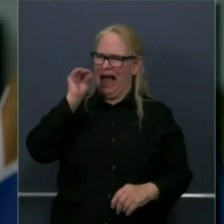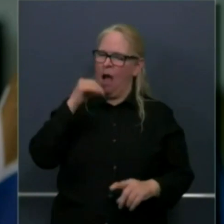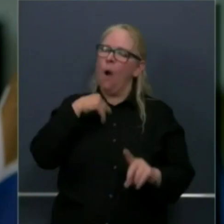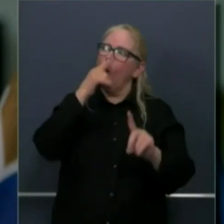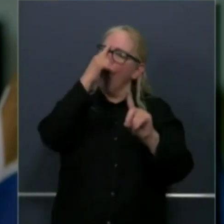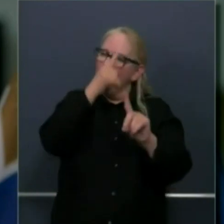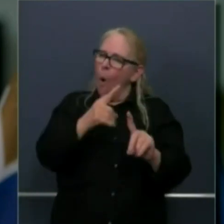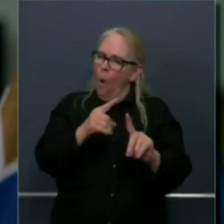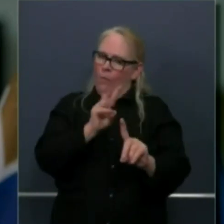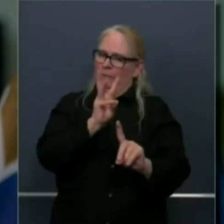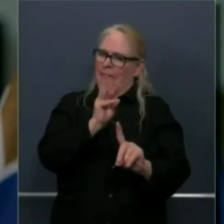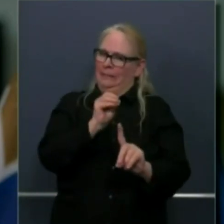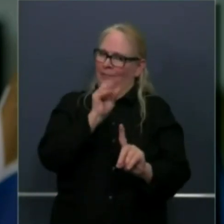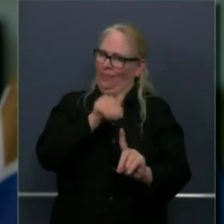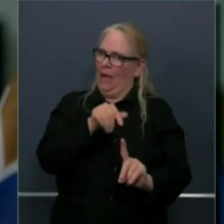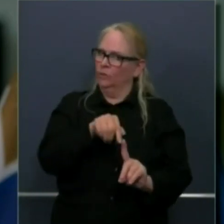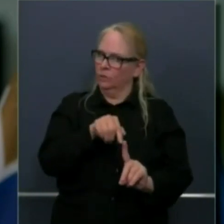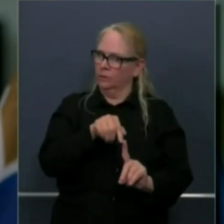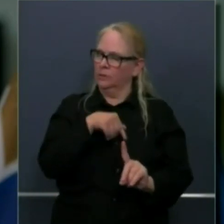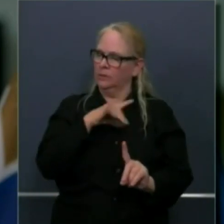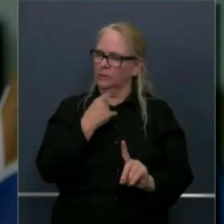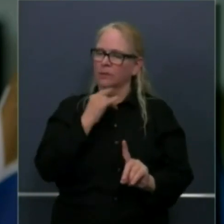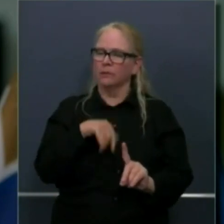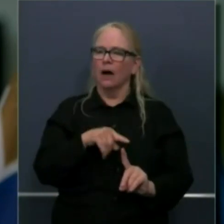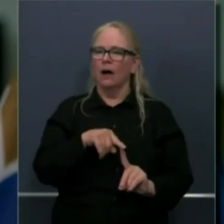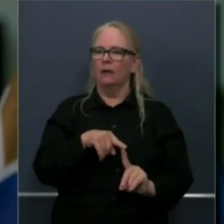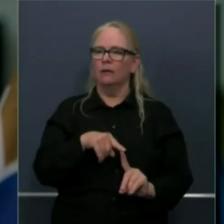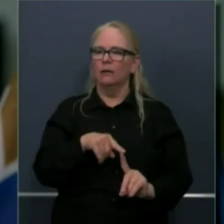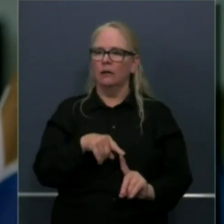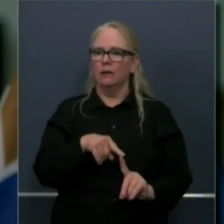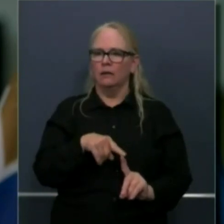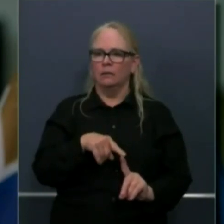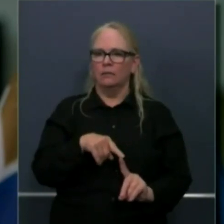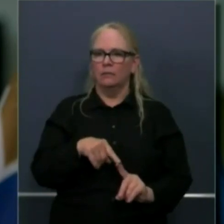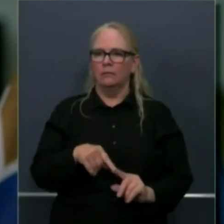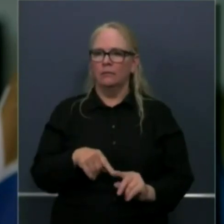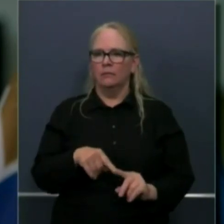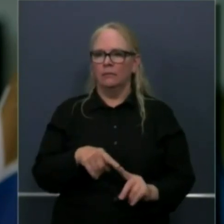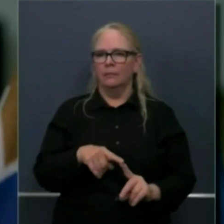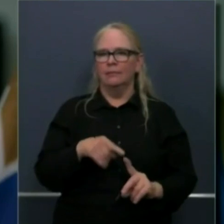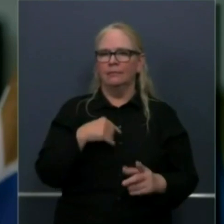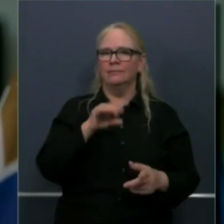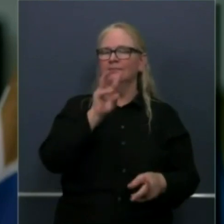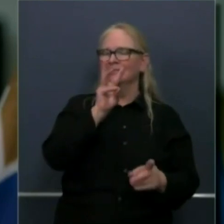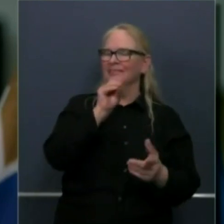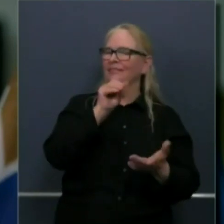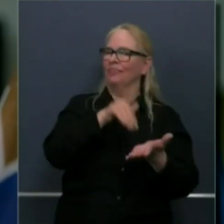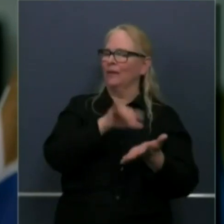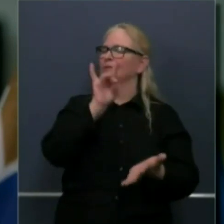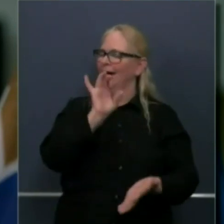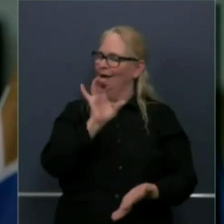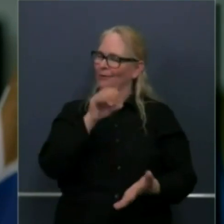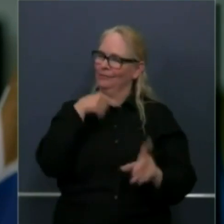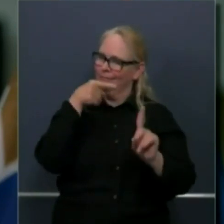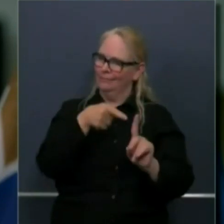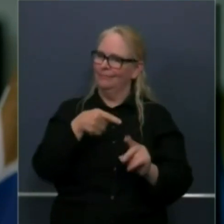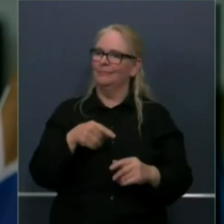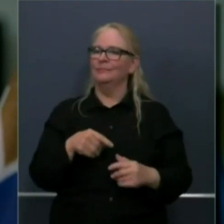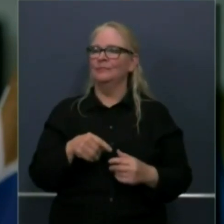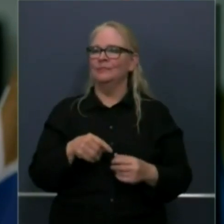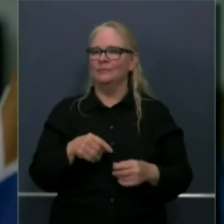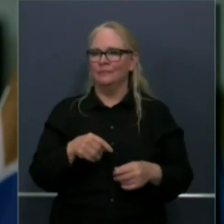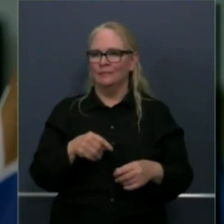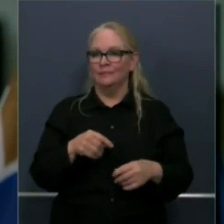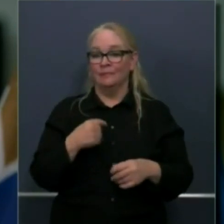actually 60,800. It's based upon Harvard study that we are using to guide some of our decision, not exclusively,